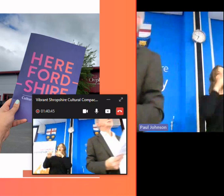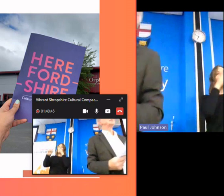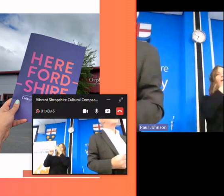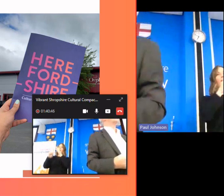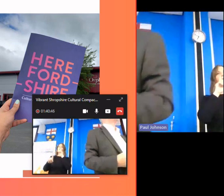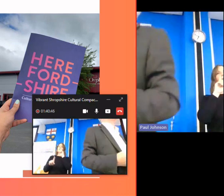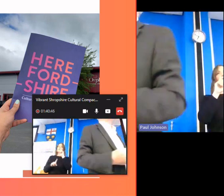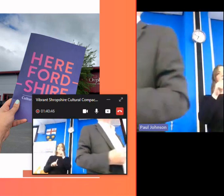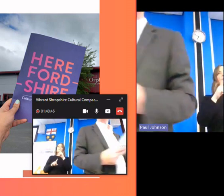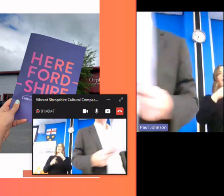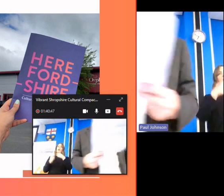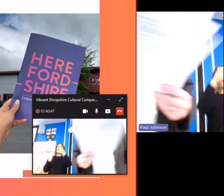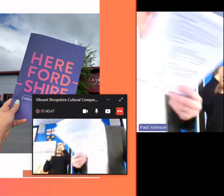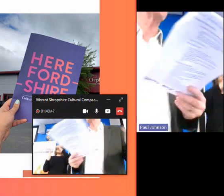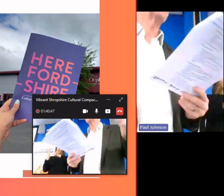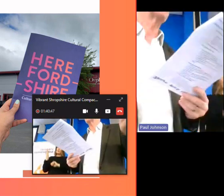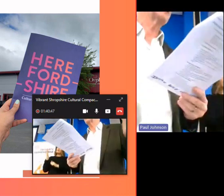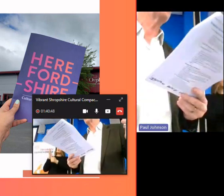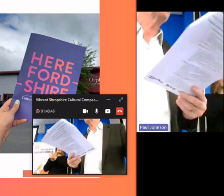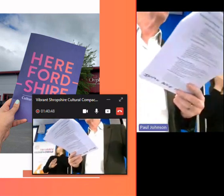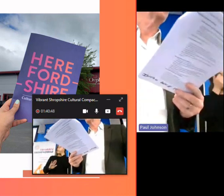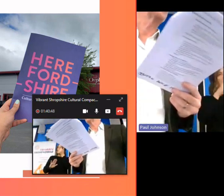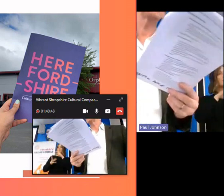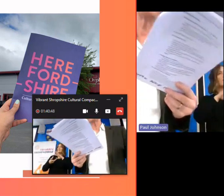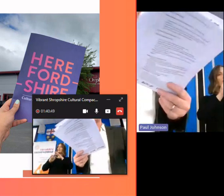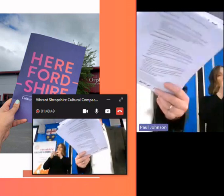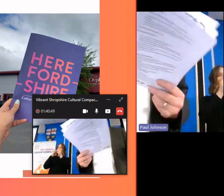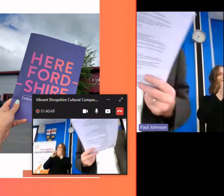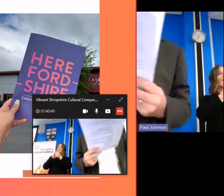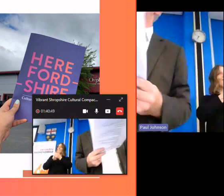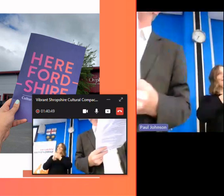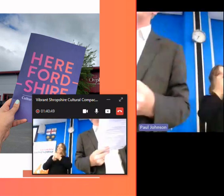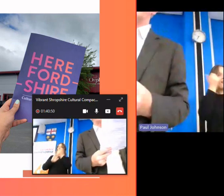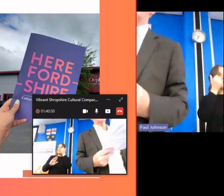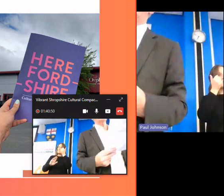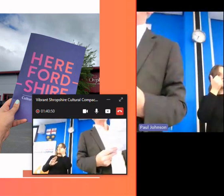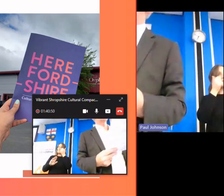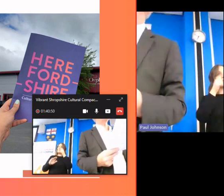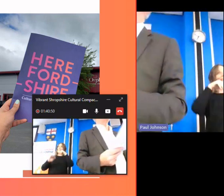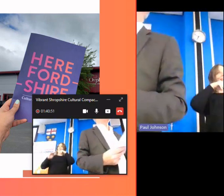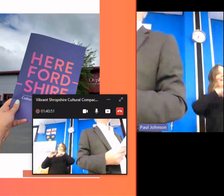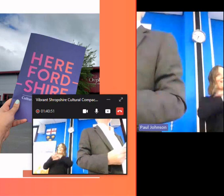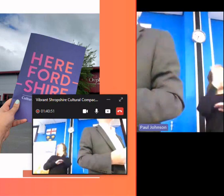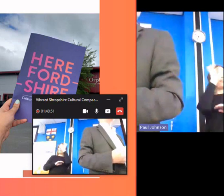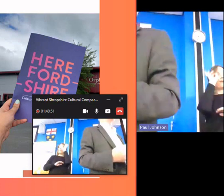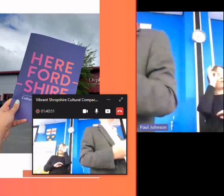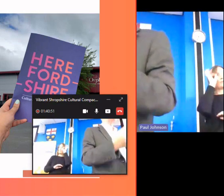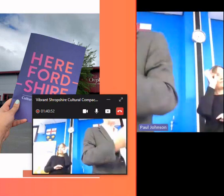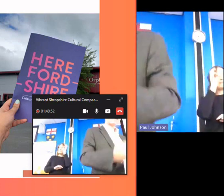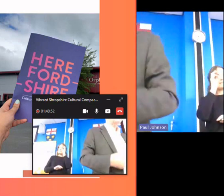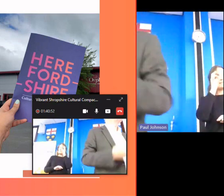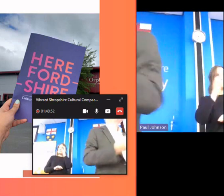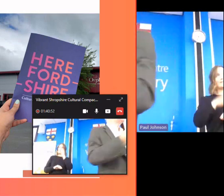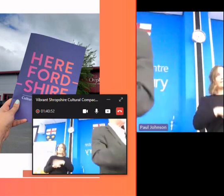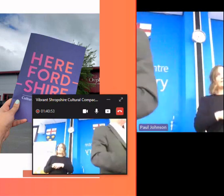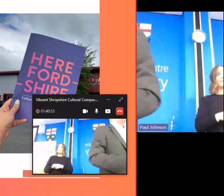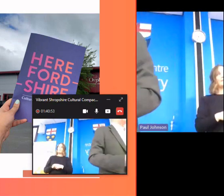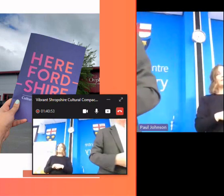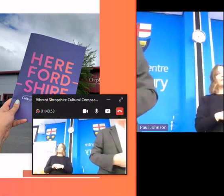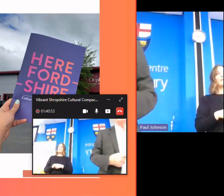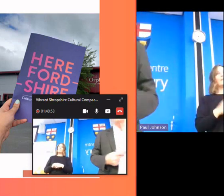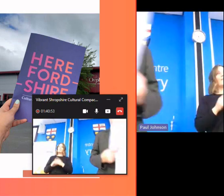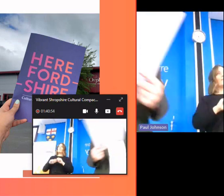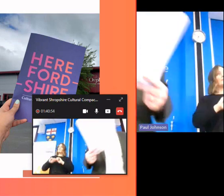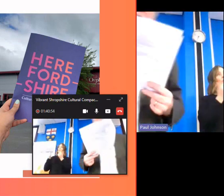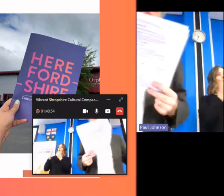effect a kind of directory of the skills and the creative and talent that are in the county um uh it can be if